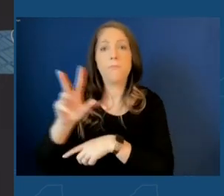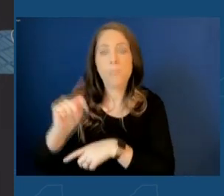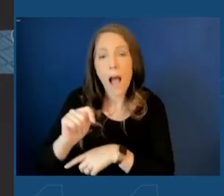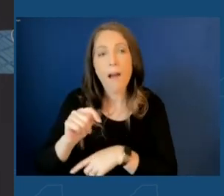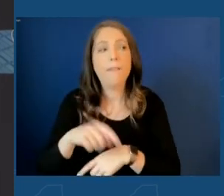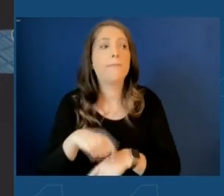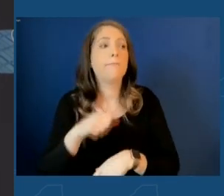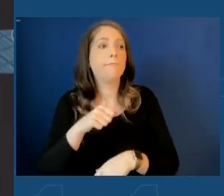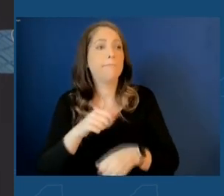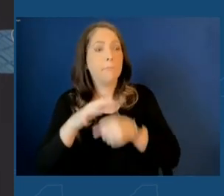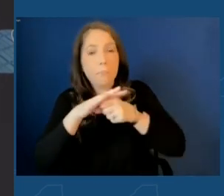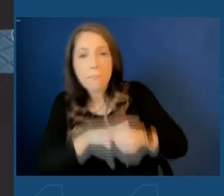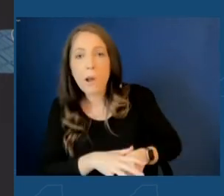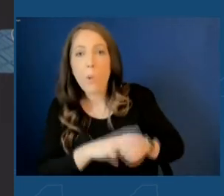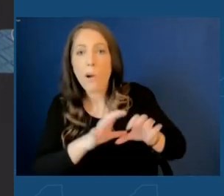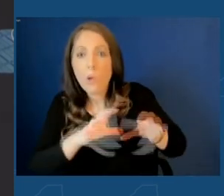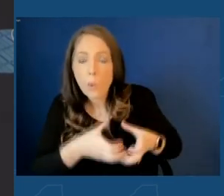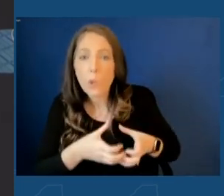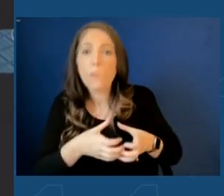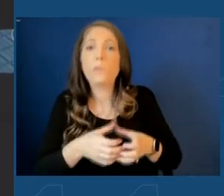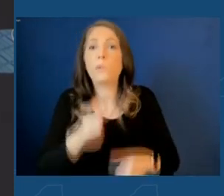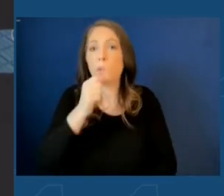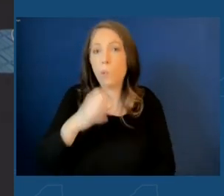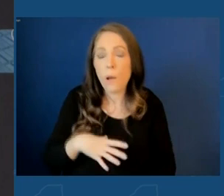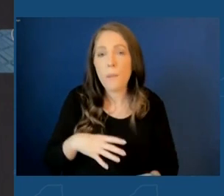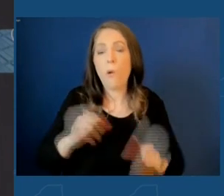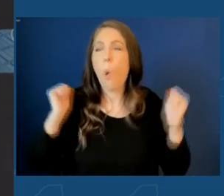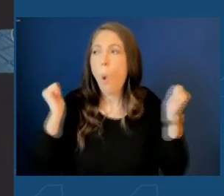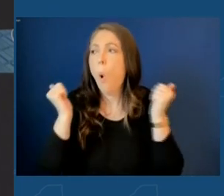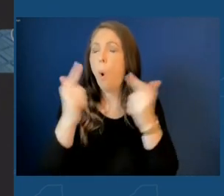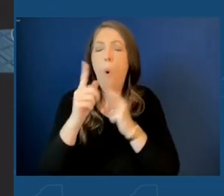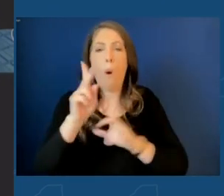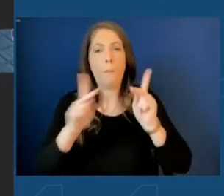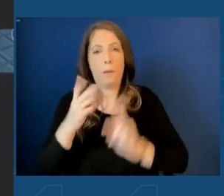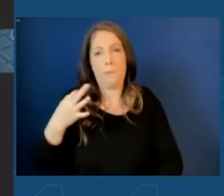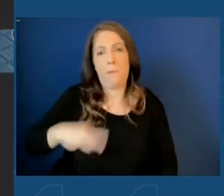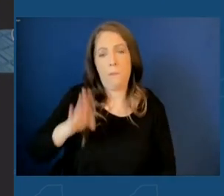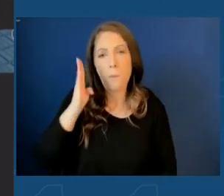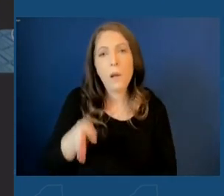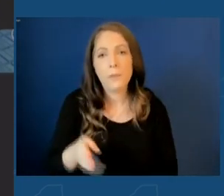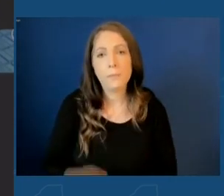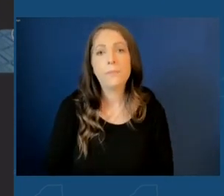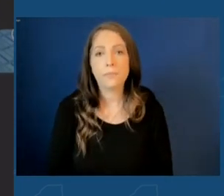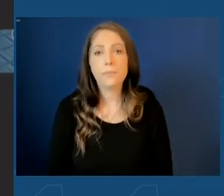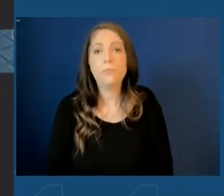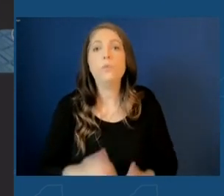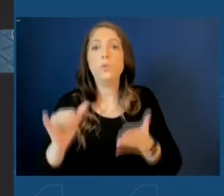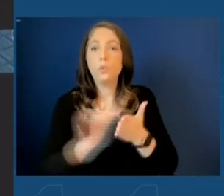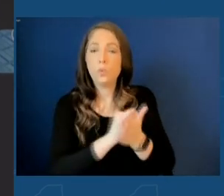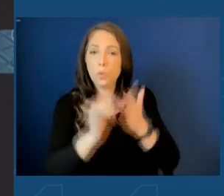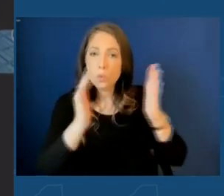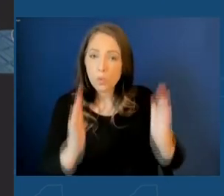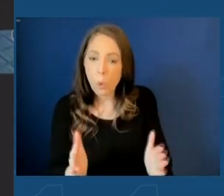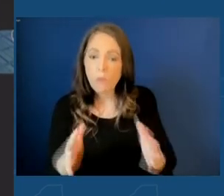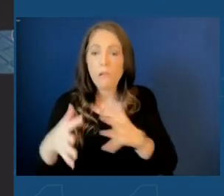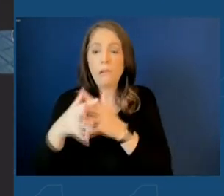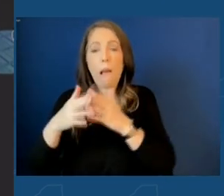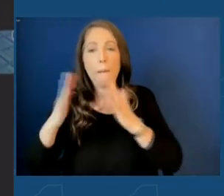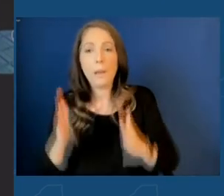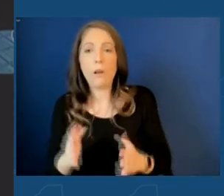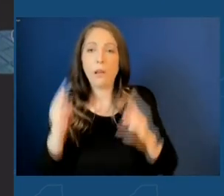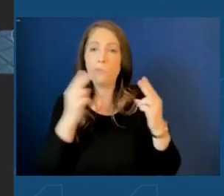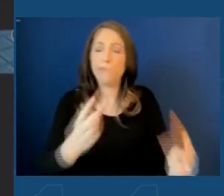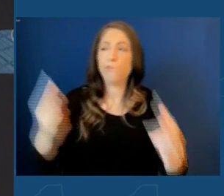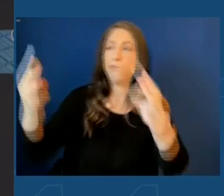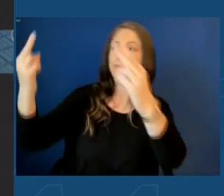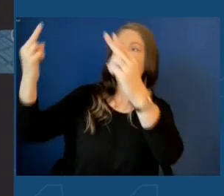Yorkers, so all of Central New York can benefit. New Yorkers and Americans will look back 50 years from